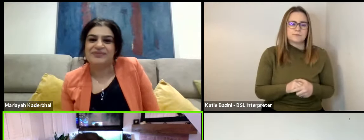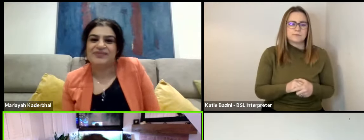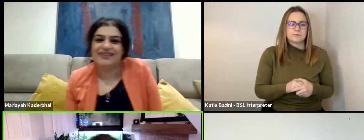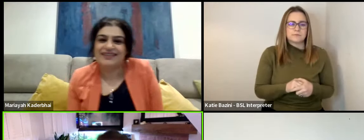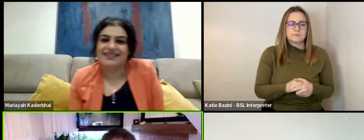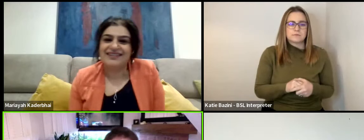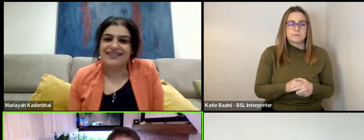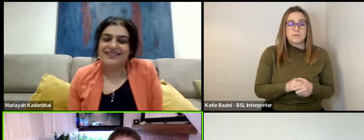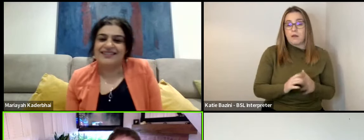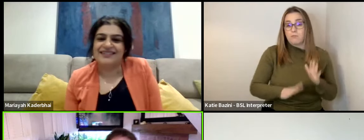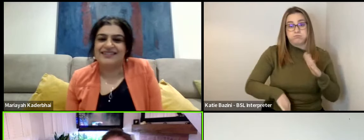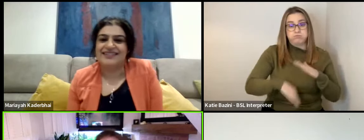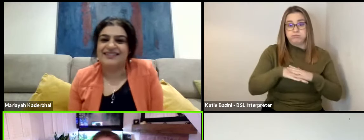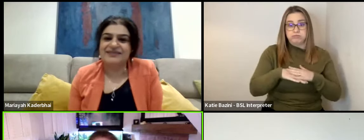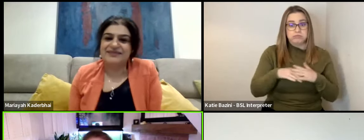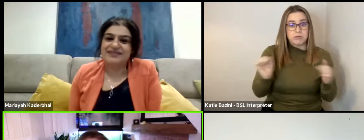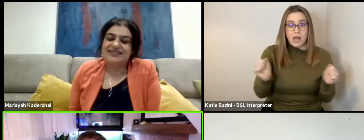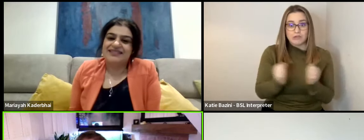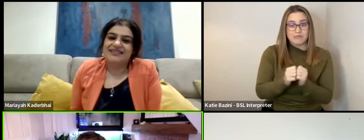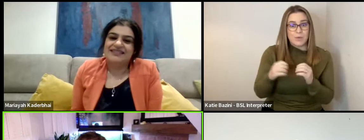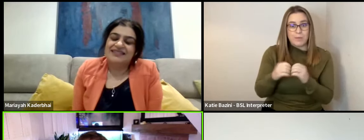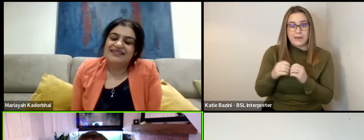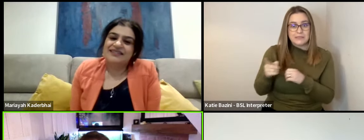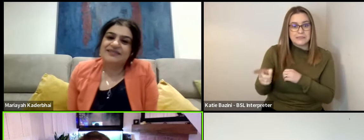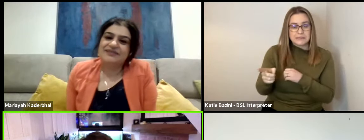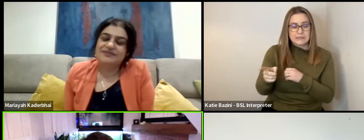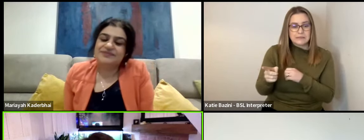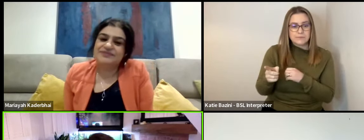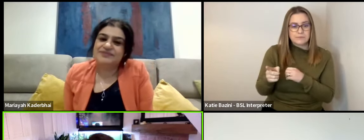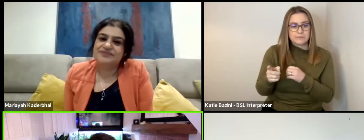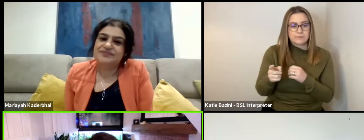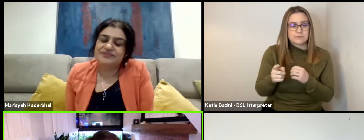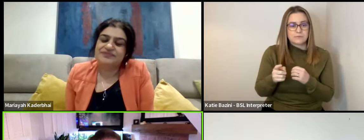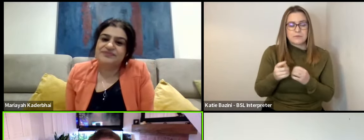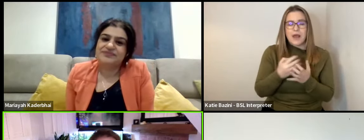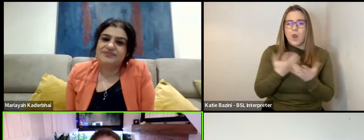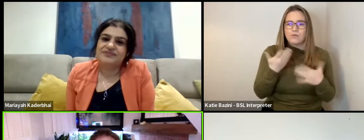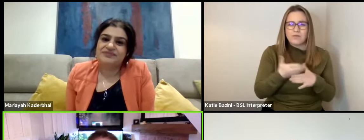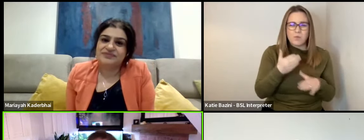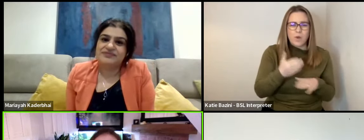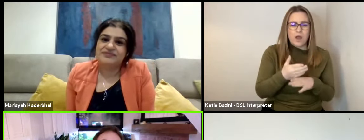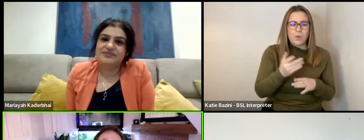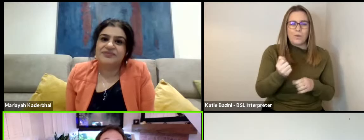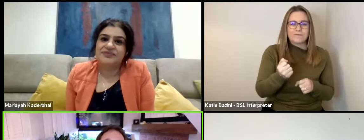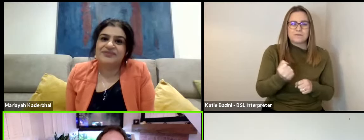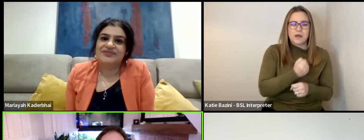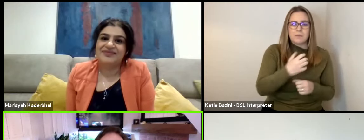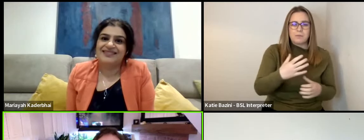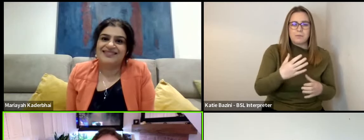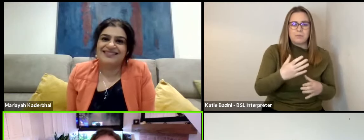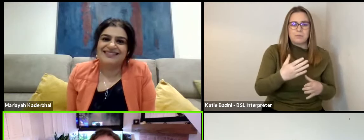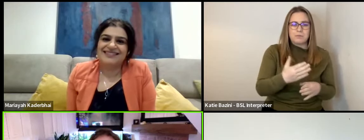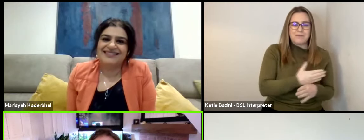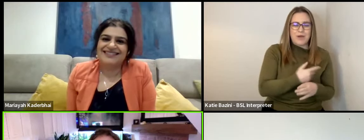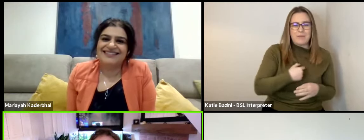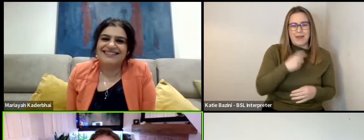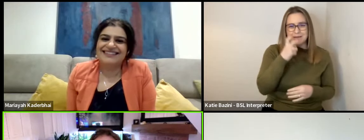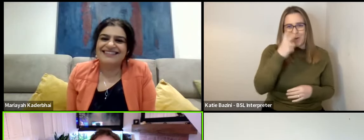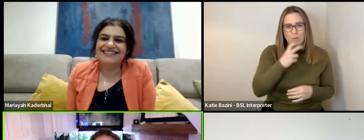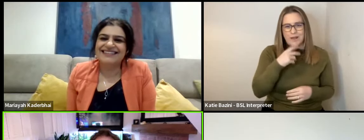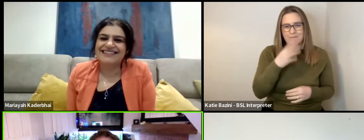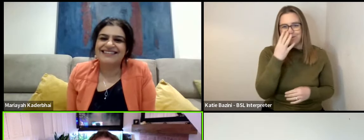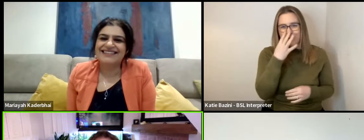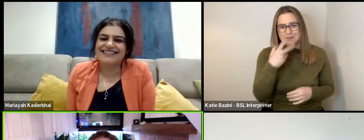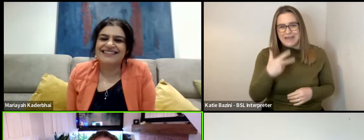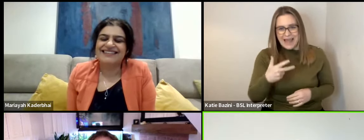I completely agree with Benedict. You know, a lot of the work as actors we've done before that, I mean, I am a little bit older than you. I'm 48.